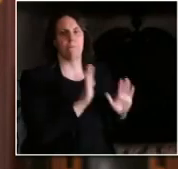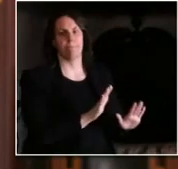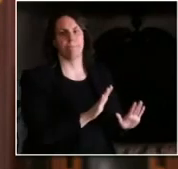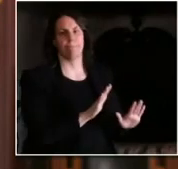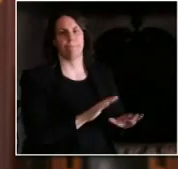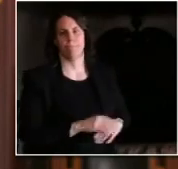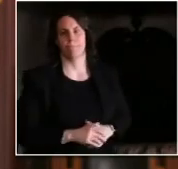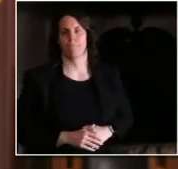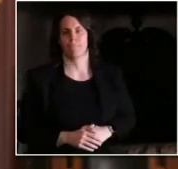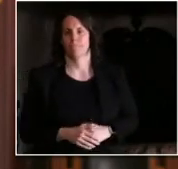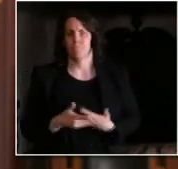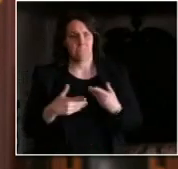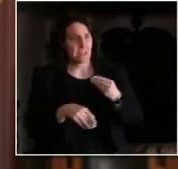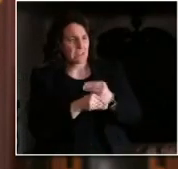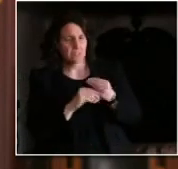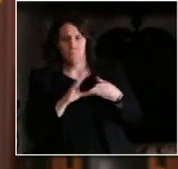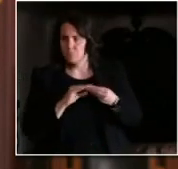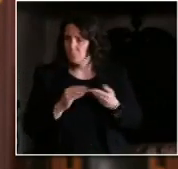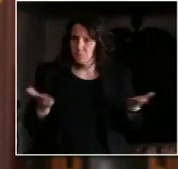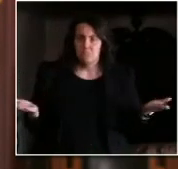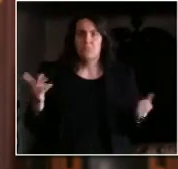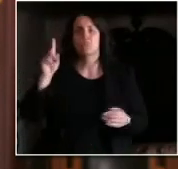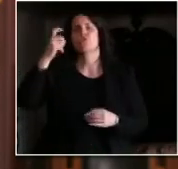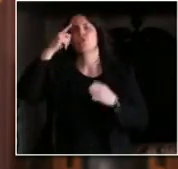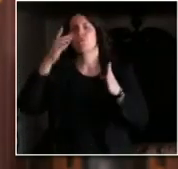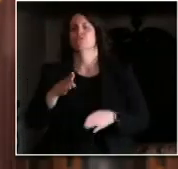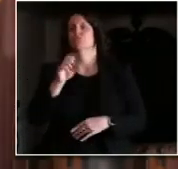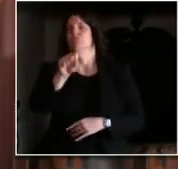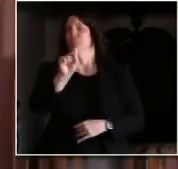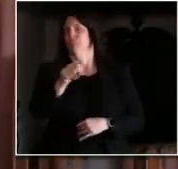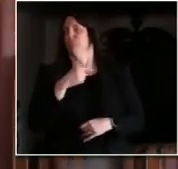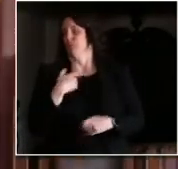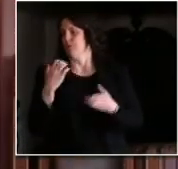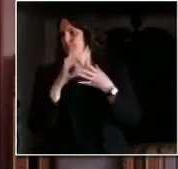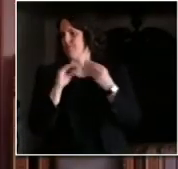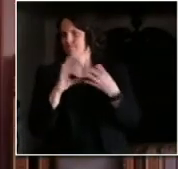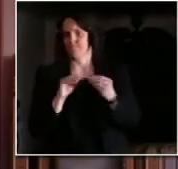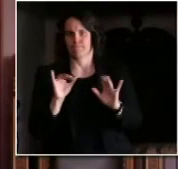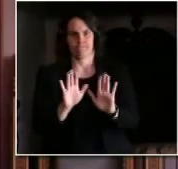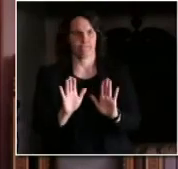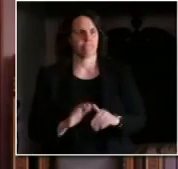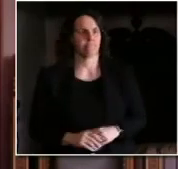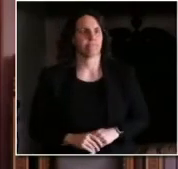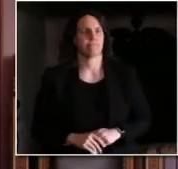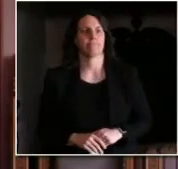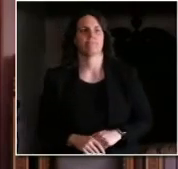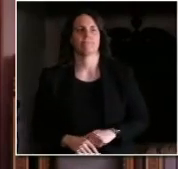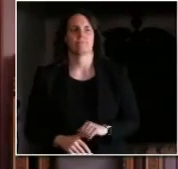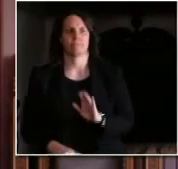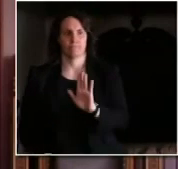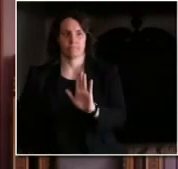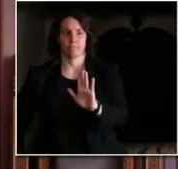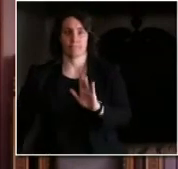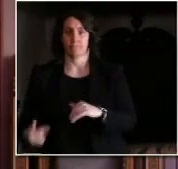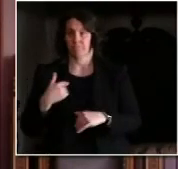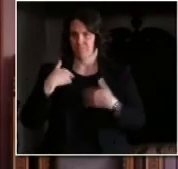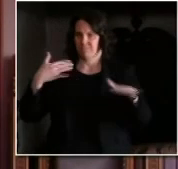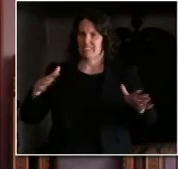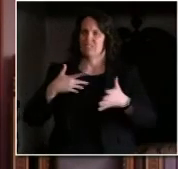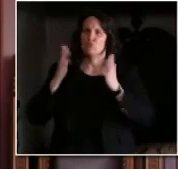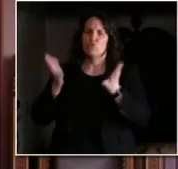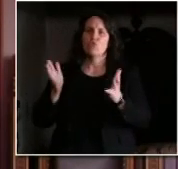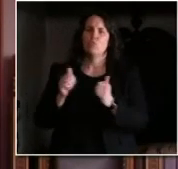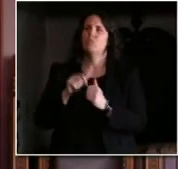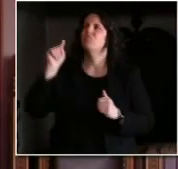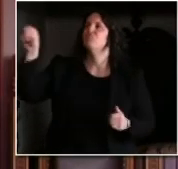and I'll talk to officials in northern Wisconsin regularly and it